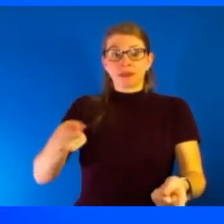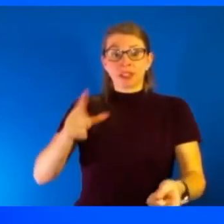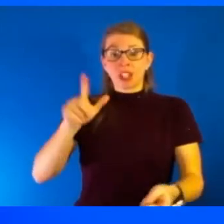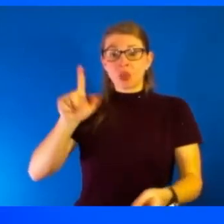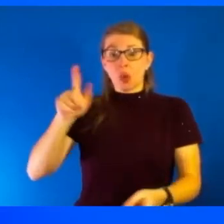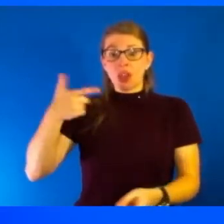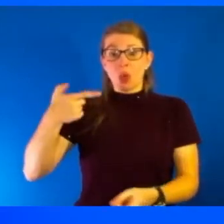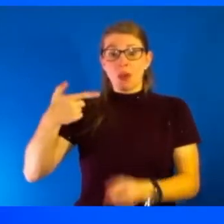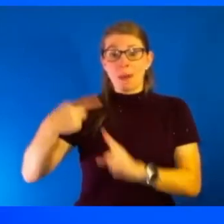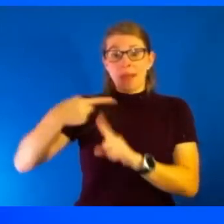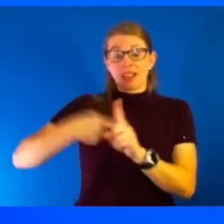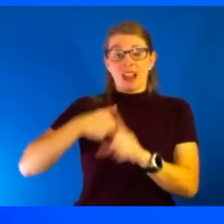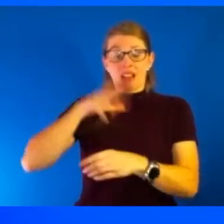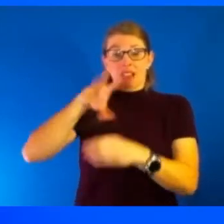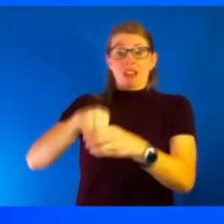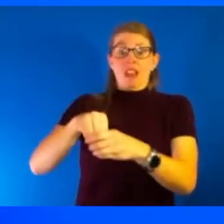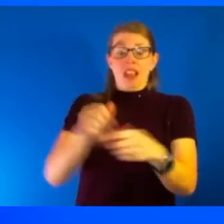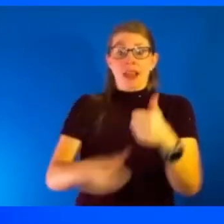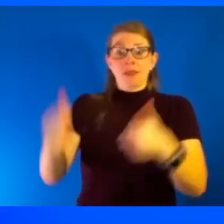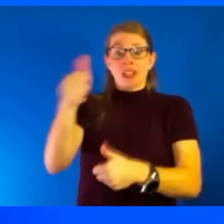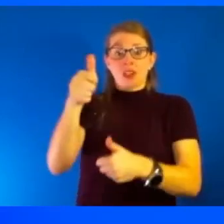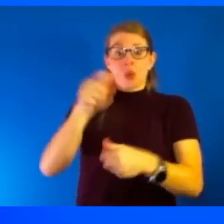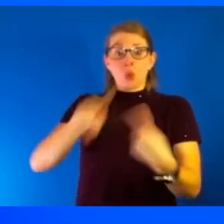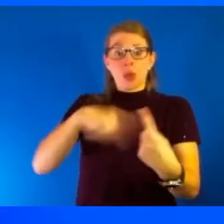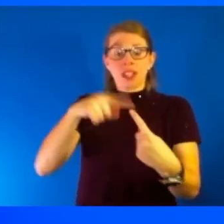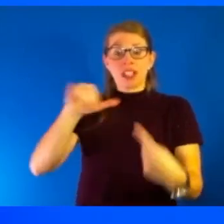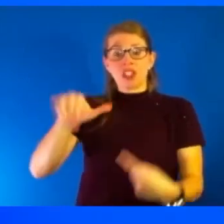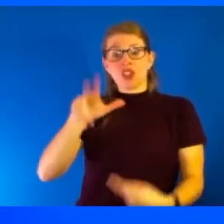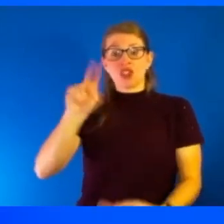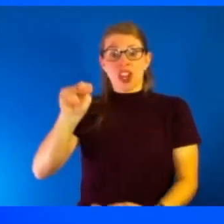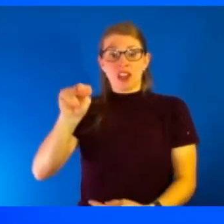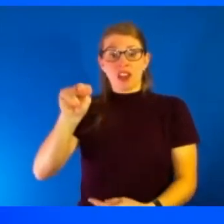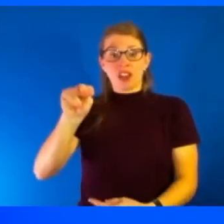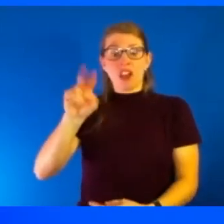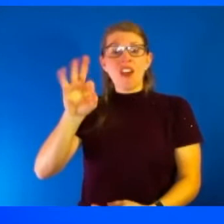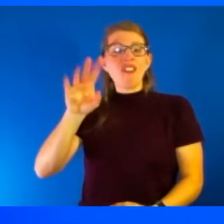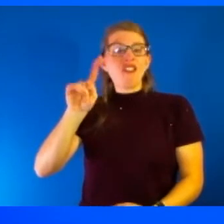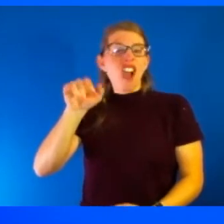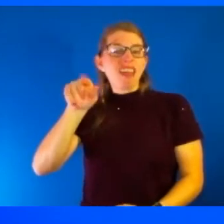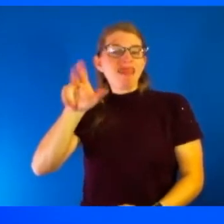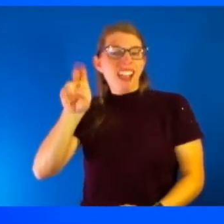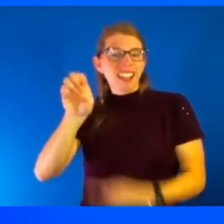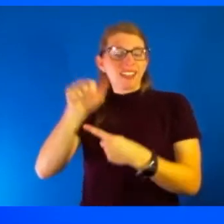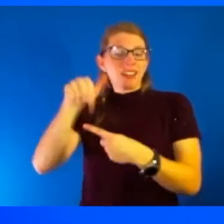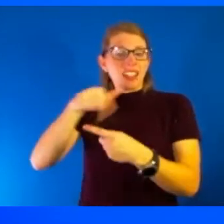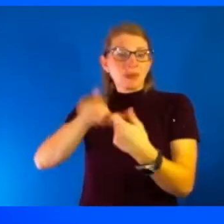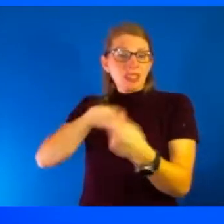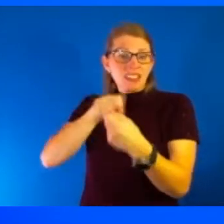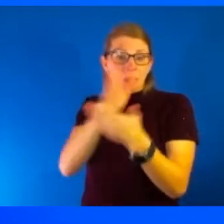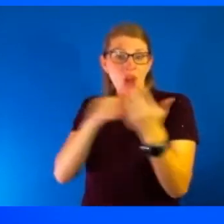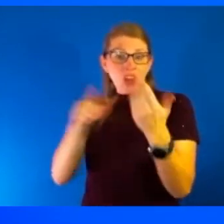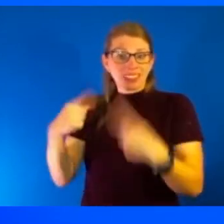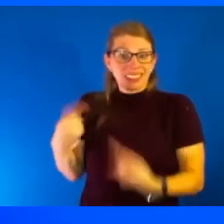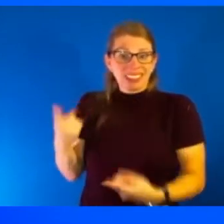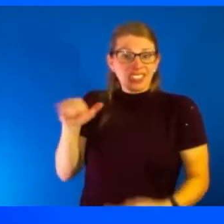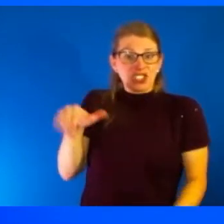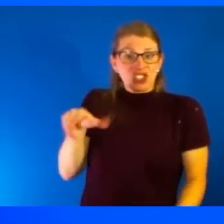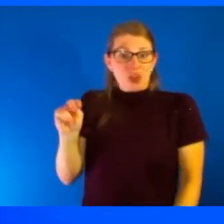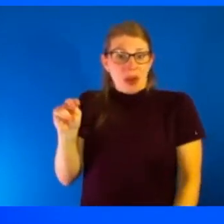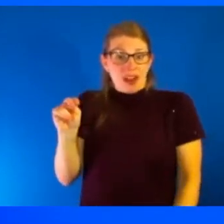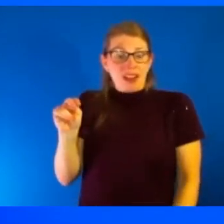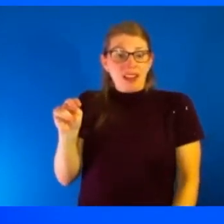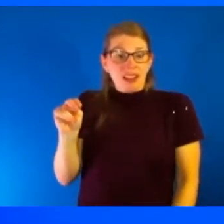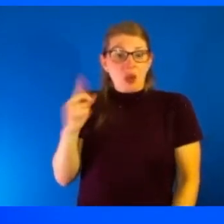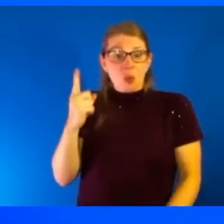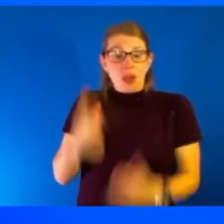came back into the administration in January. So I've only been on the front lines of this particular part since January. And I would have to say one of the most